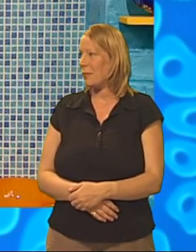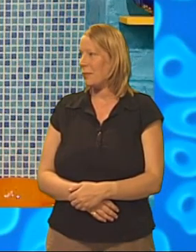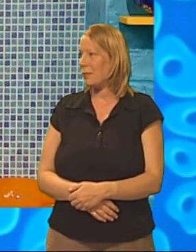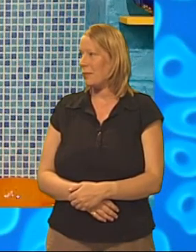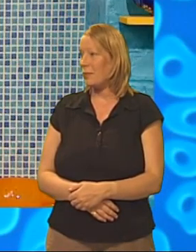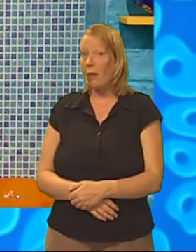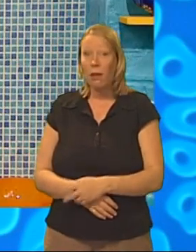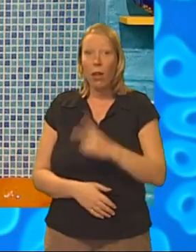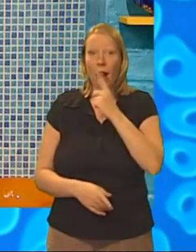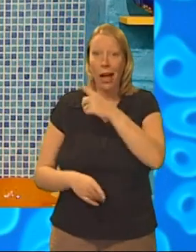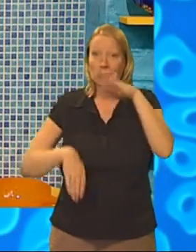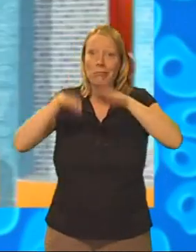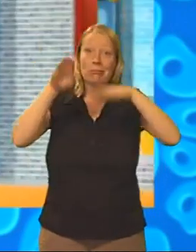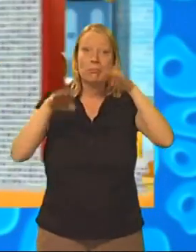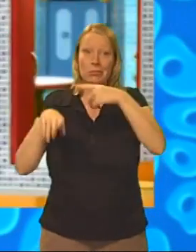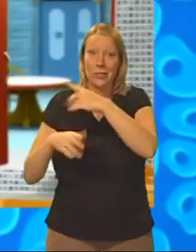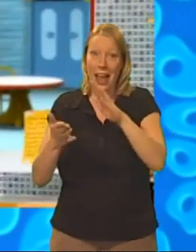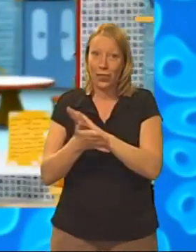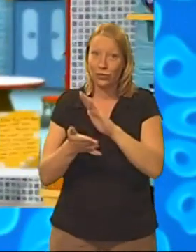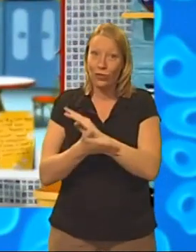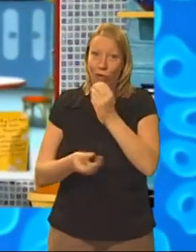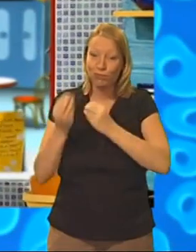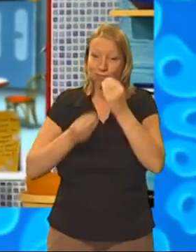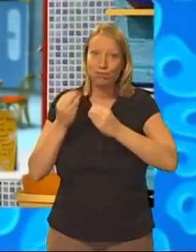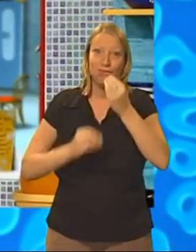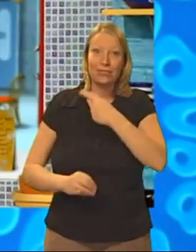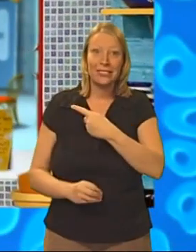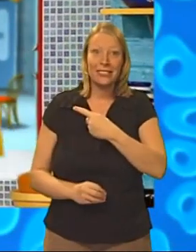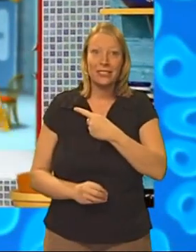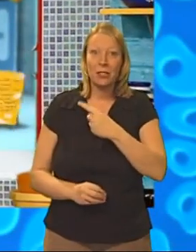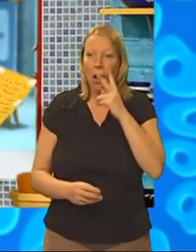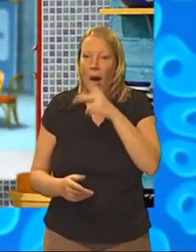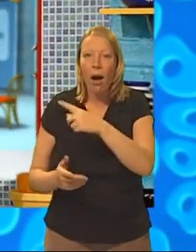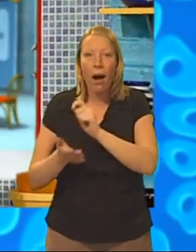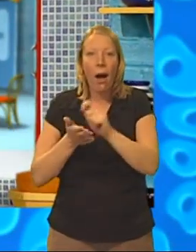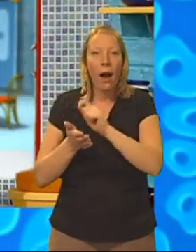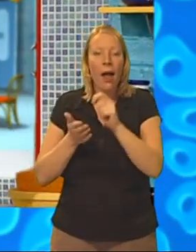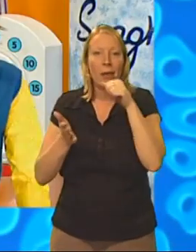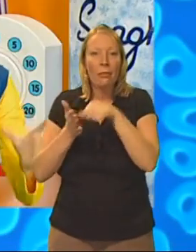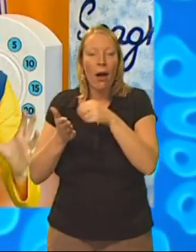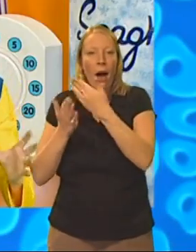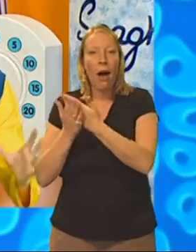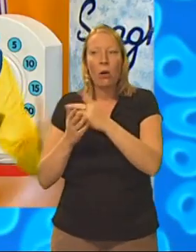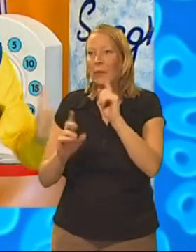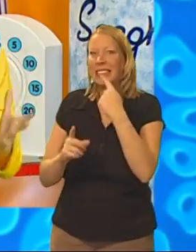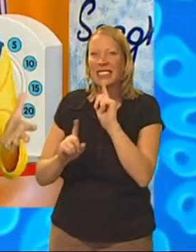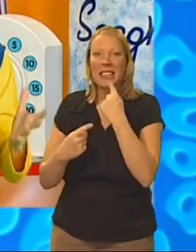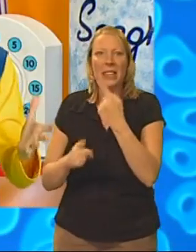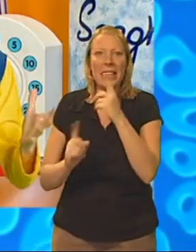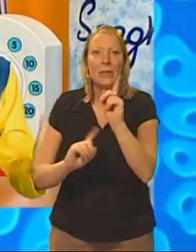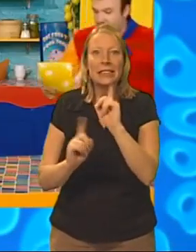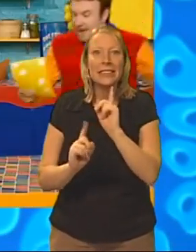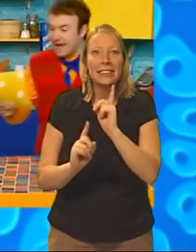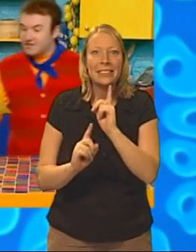It looks like the decorator enjoyed his fruity border, Small. And look, he's left us a note. What does it say? What does it